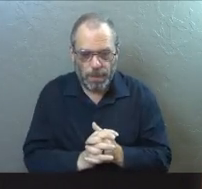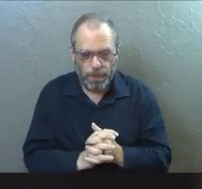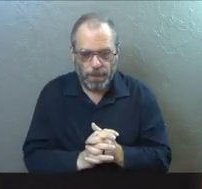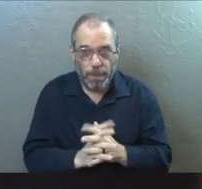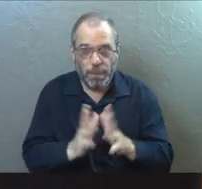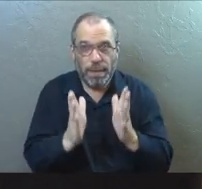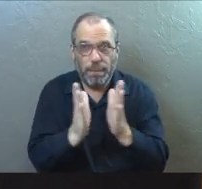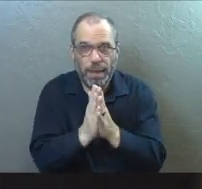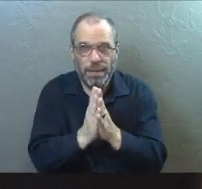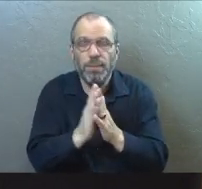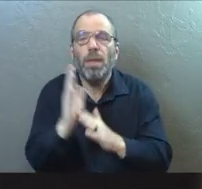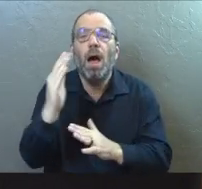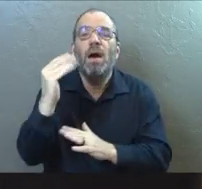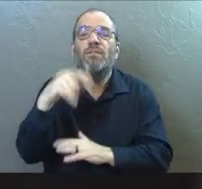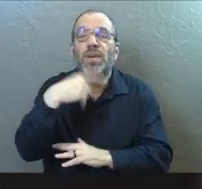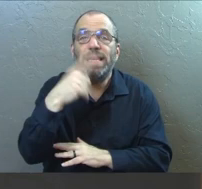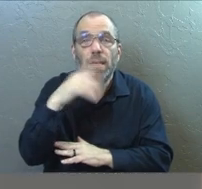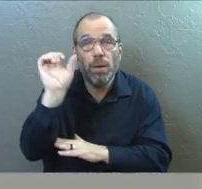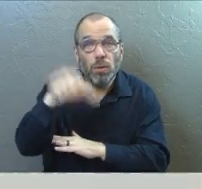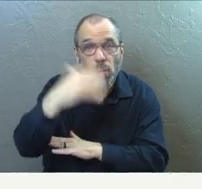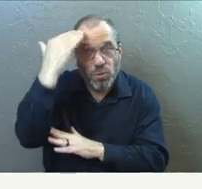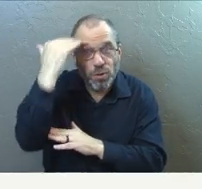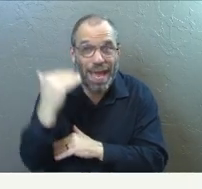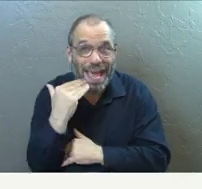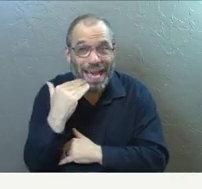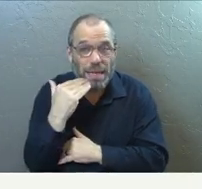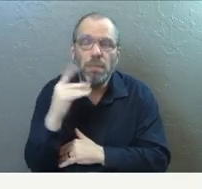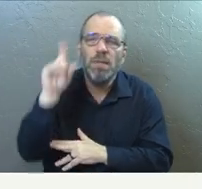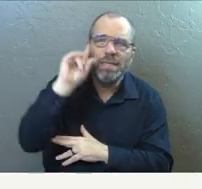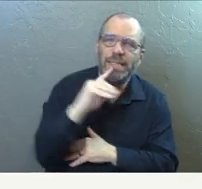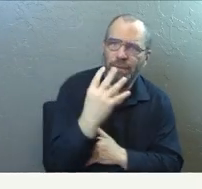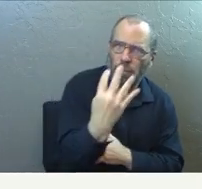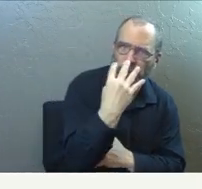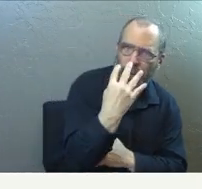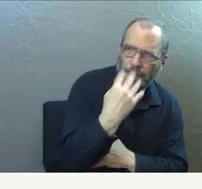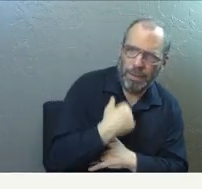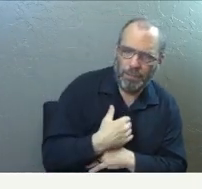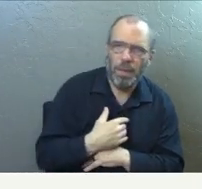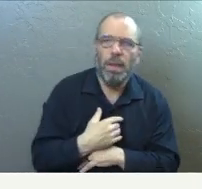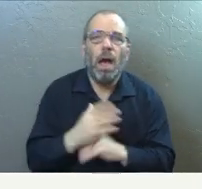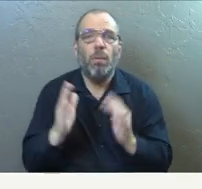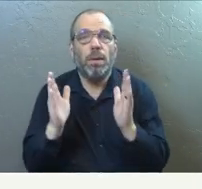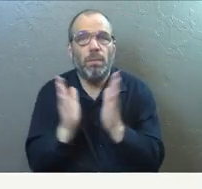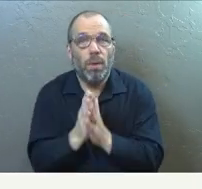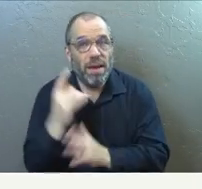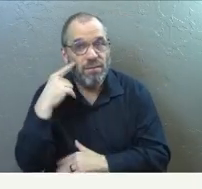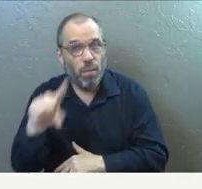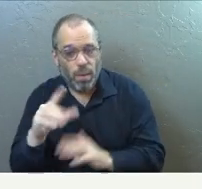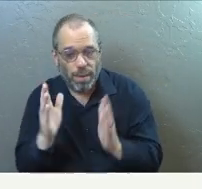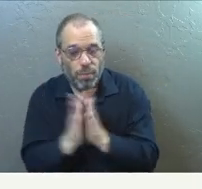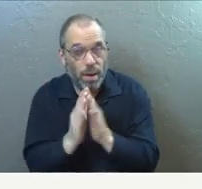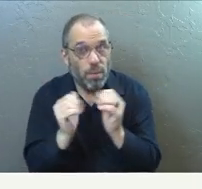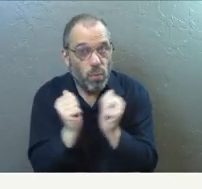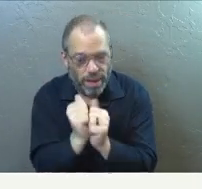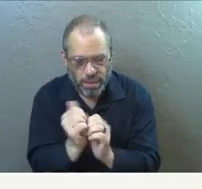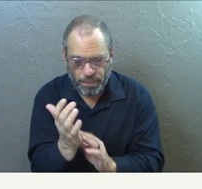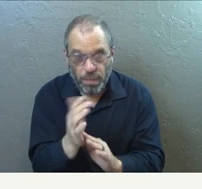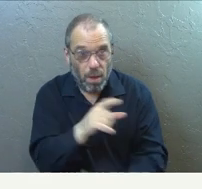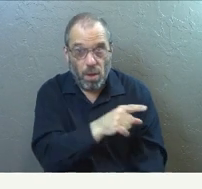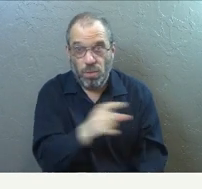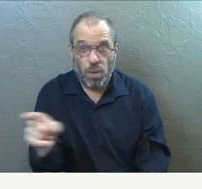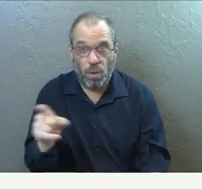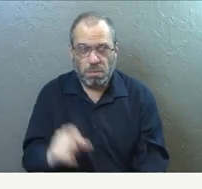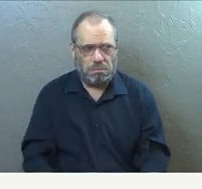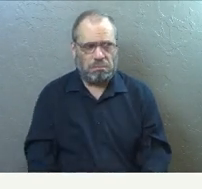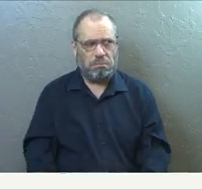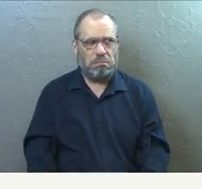Would you guys bow your heads and close your eyes? First, I want to pray for, and I want to pray with those of you